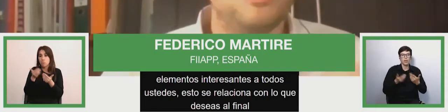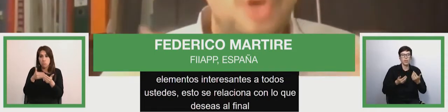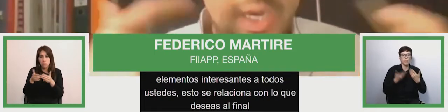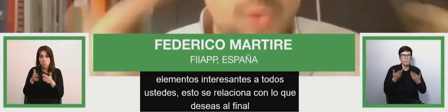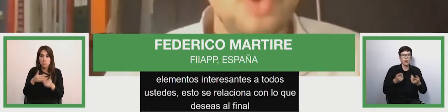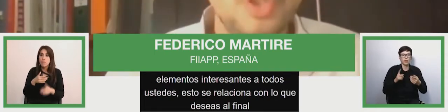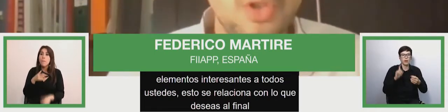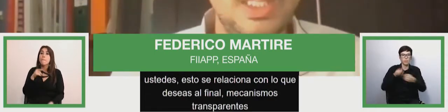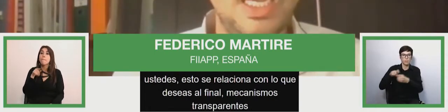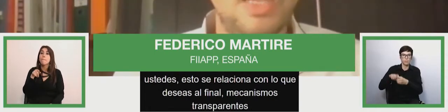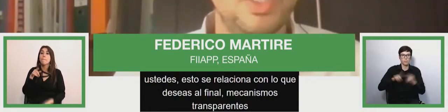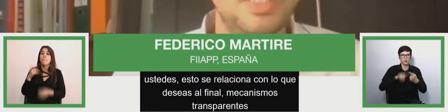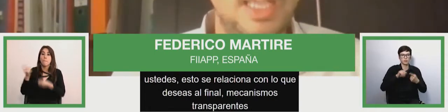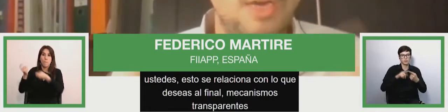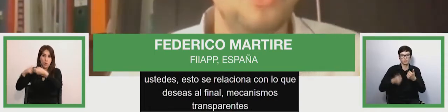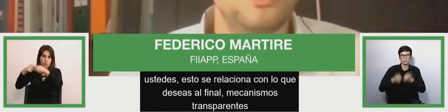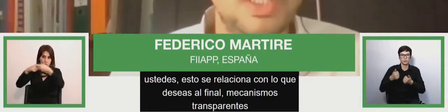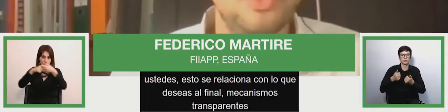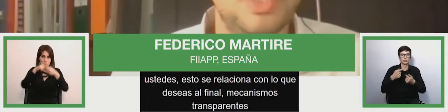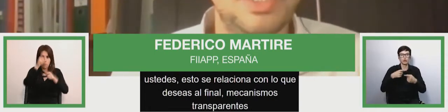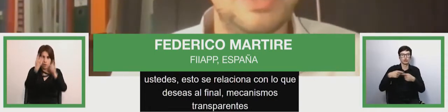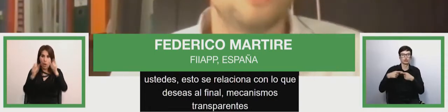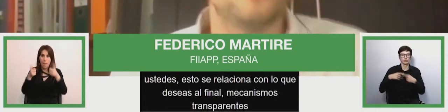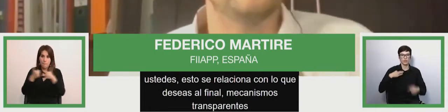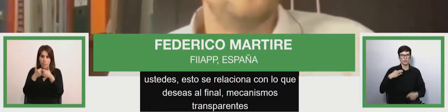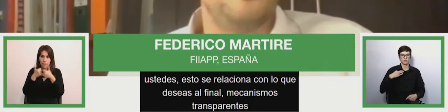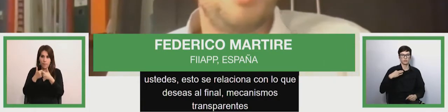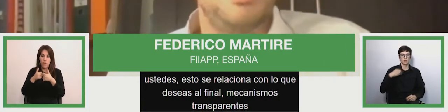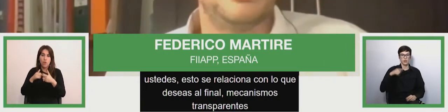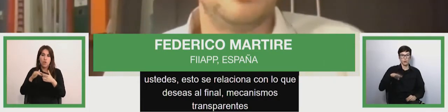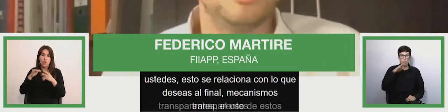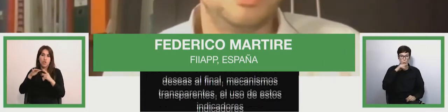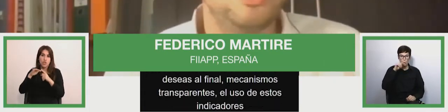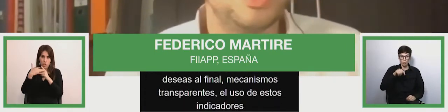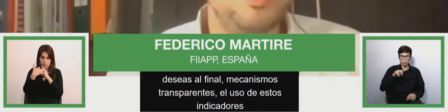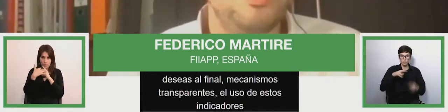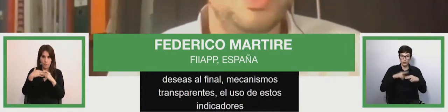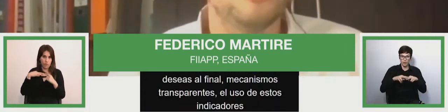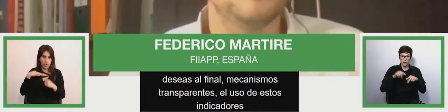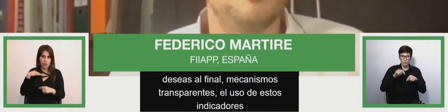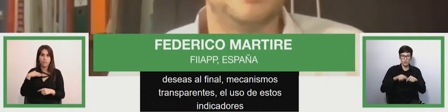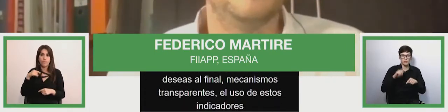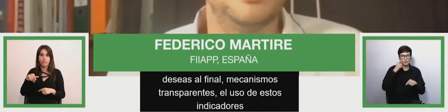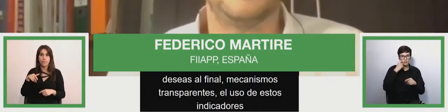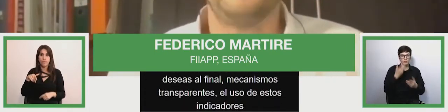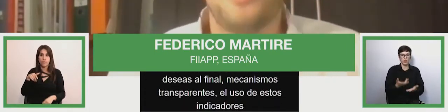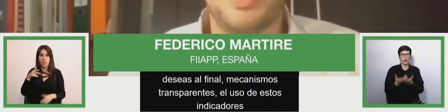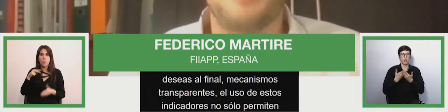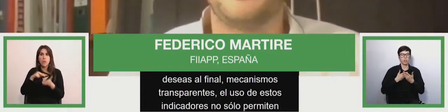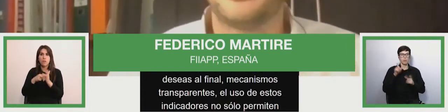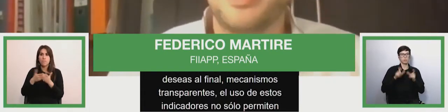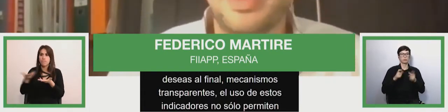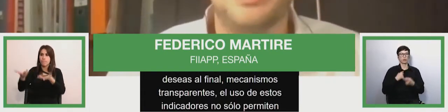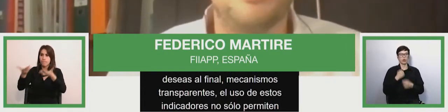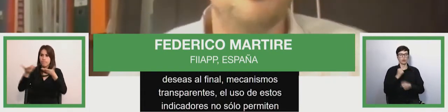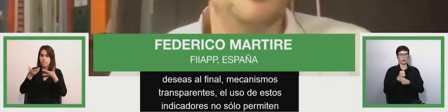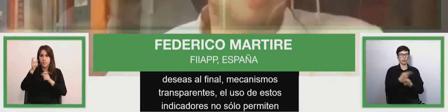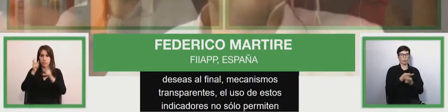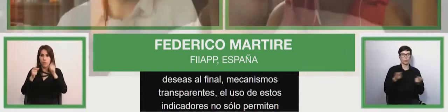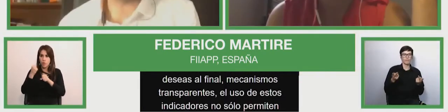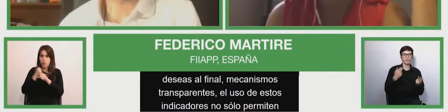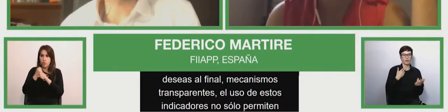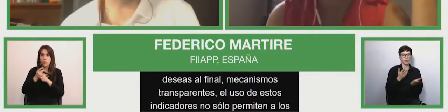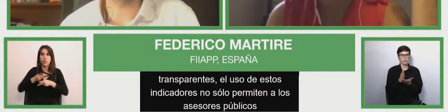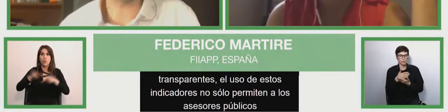for civil society the useless indicators not only do they for decision makers to plan and